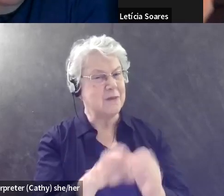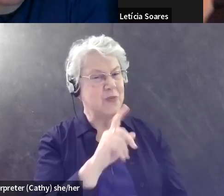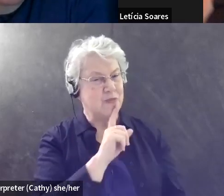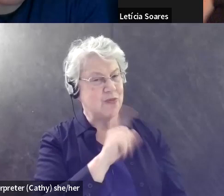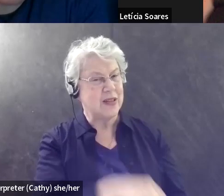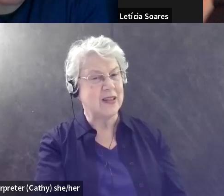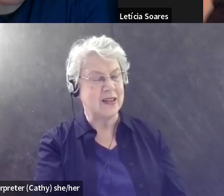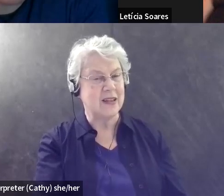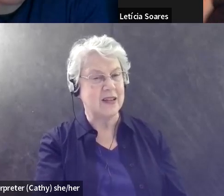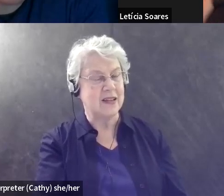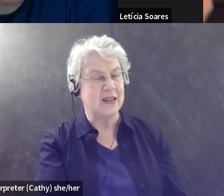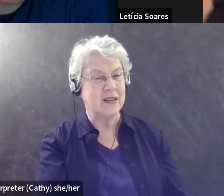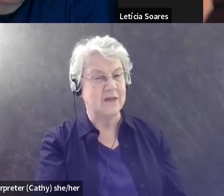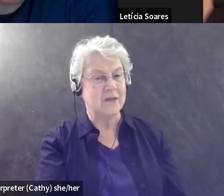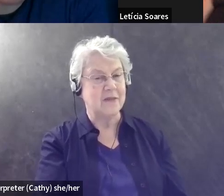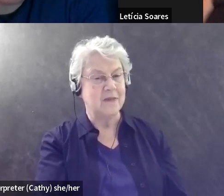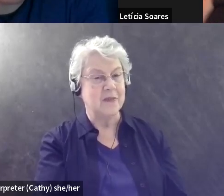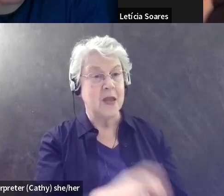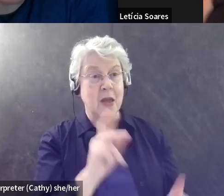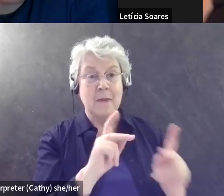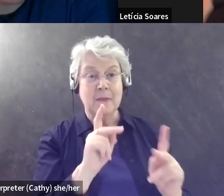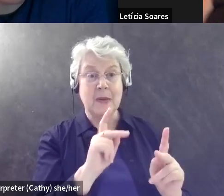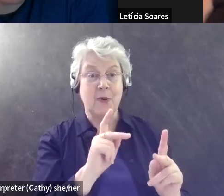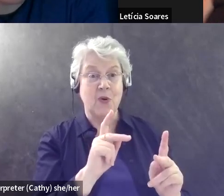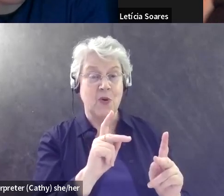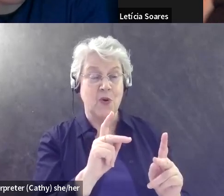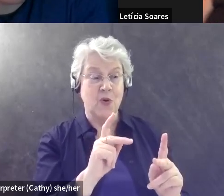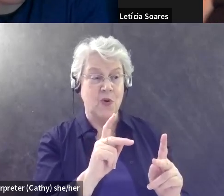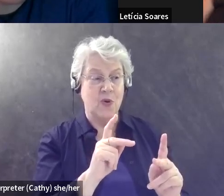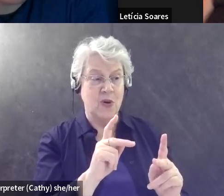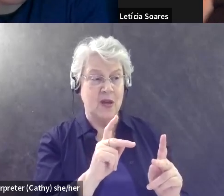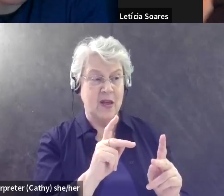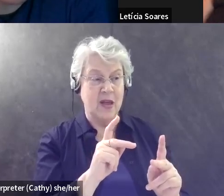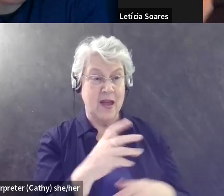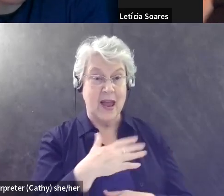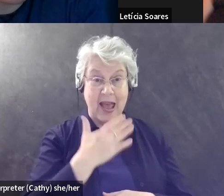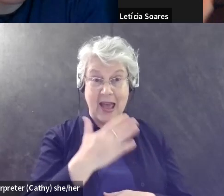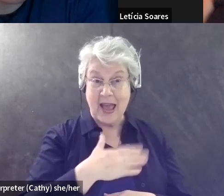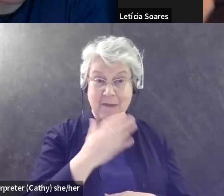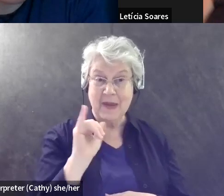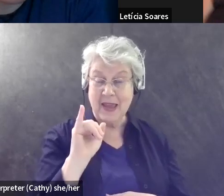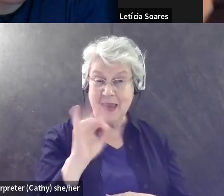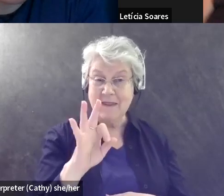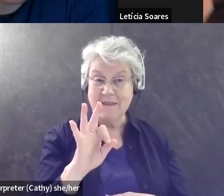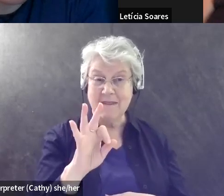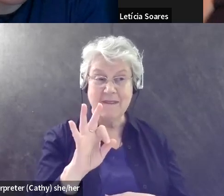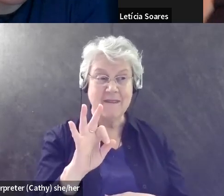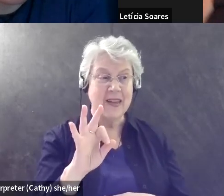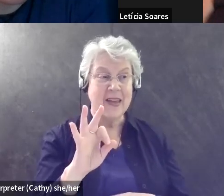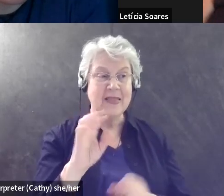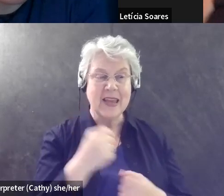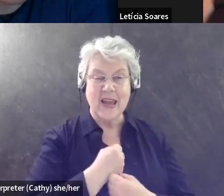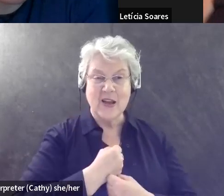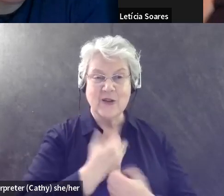um, people are eager and they are, they're happiest when they can't express their true